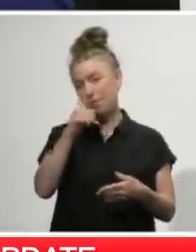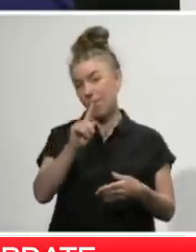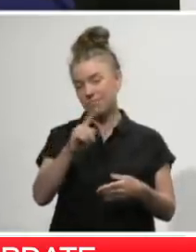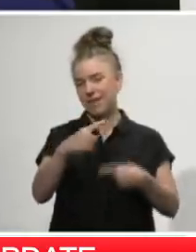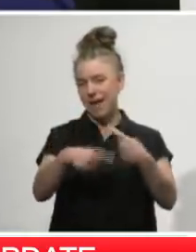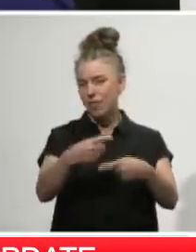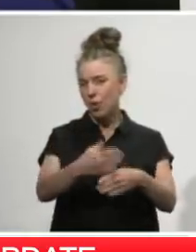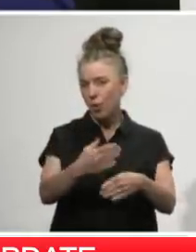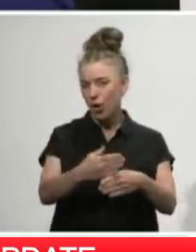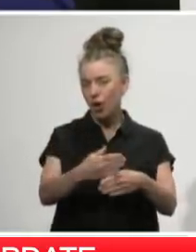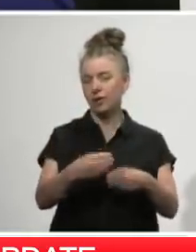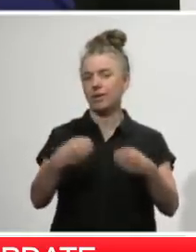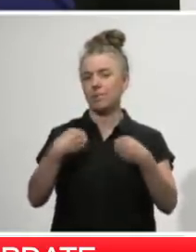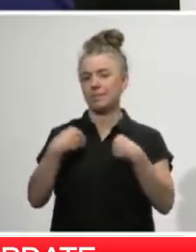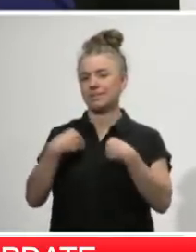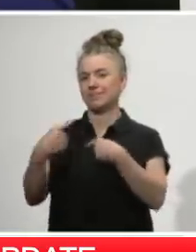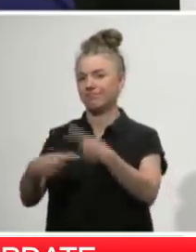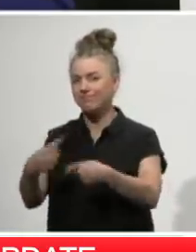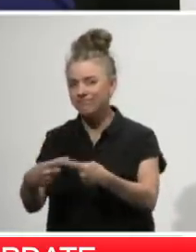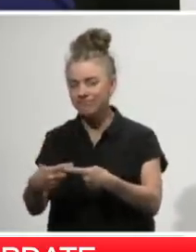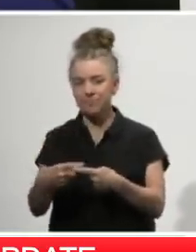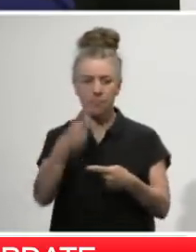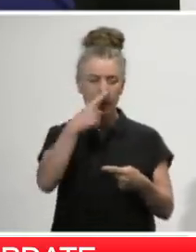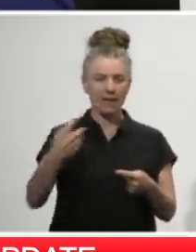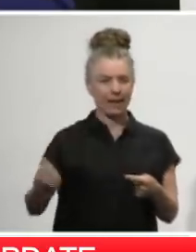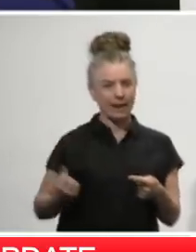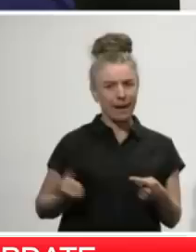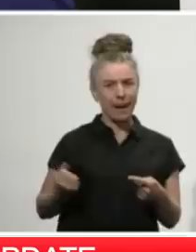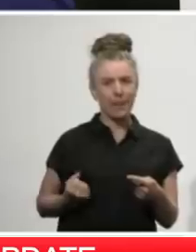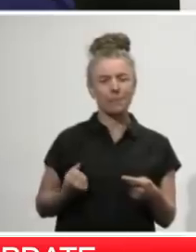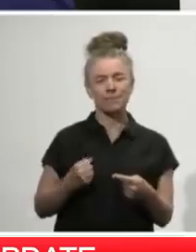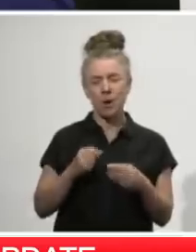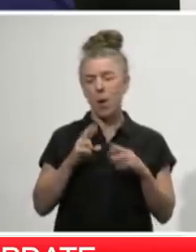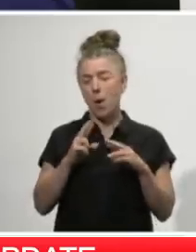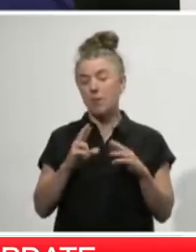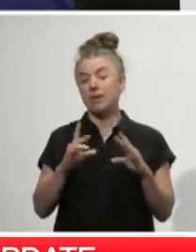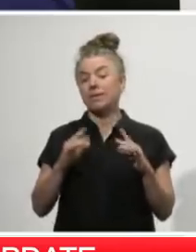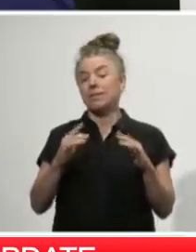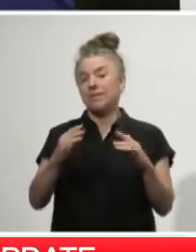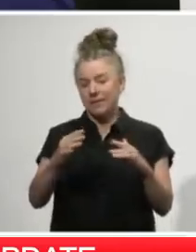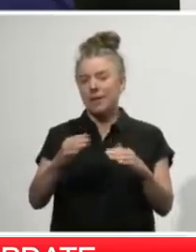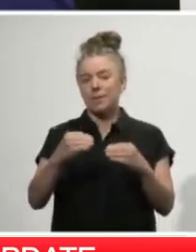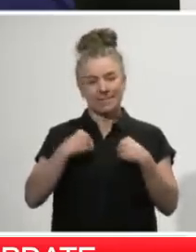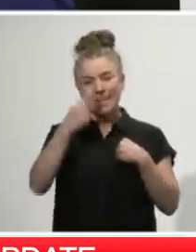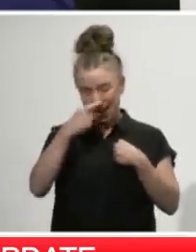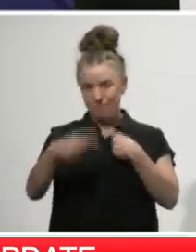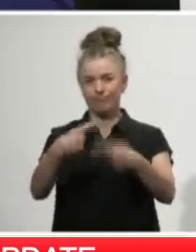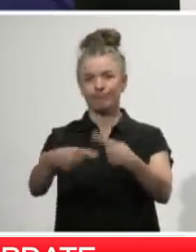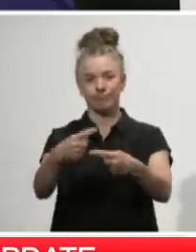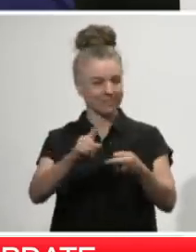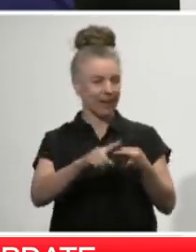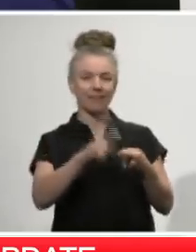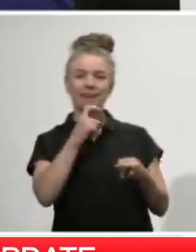with an income so businesses can come through this challenging time and keep going out the other end with their workforce